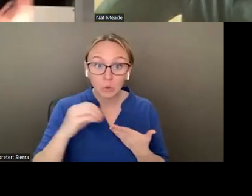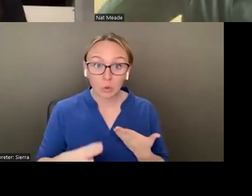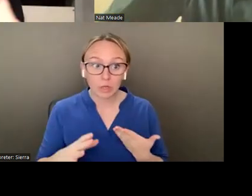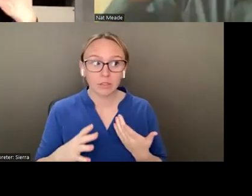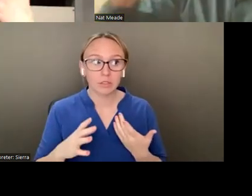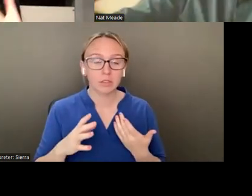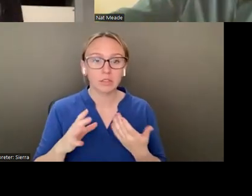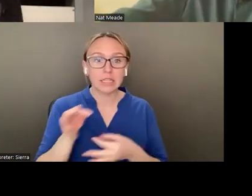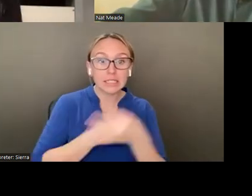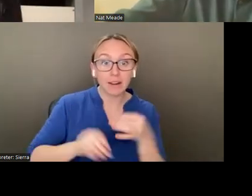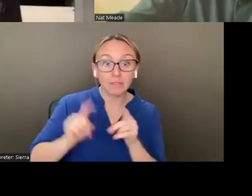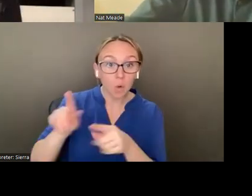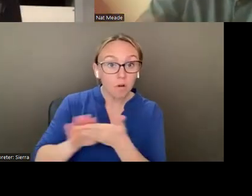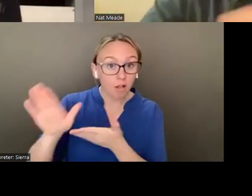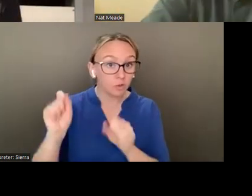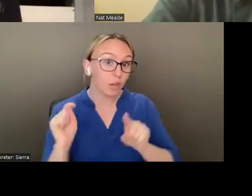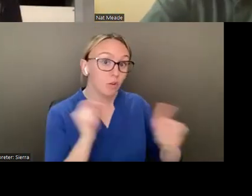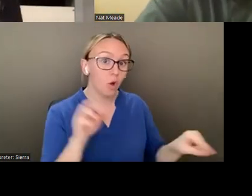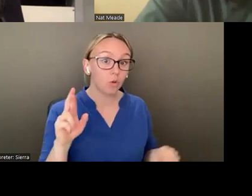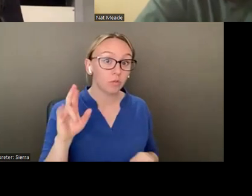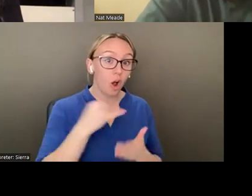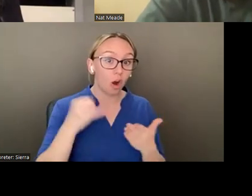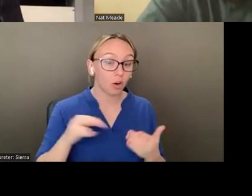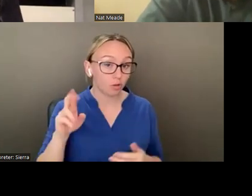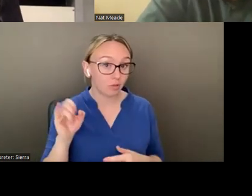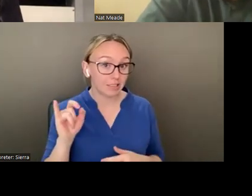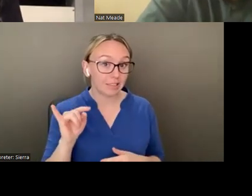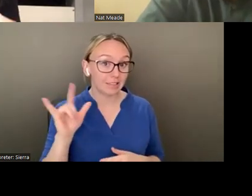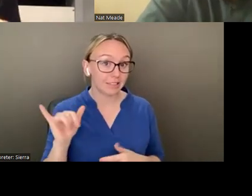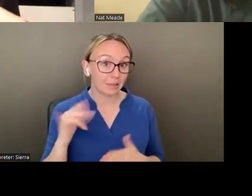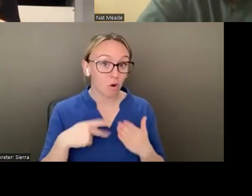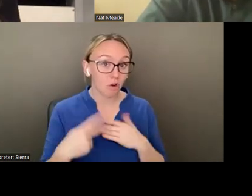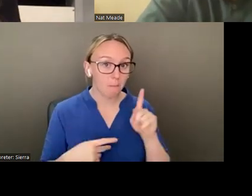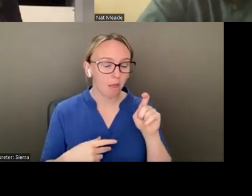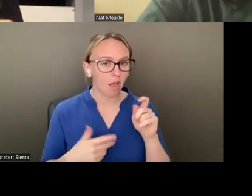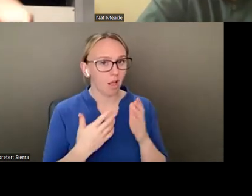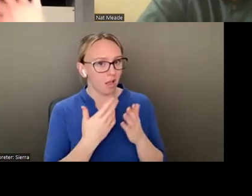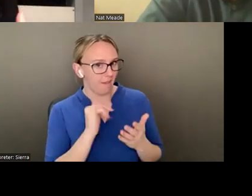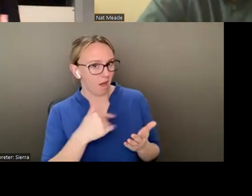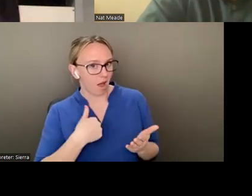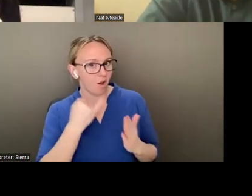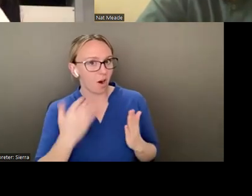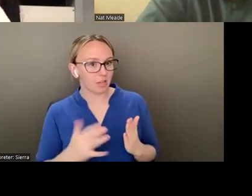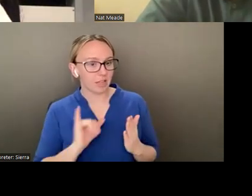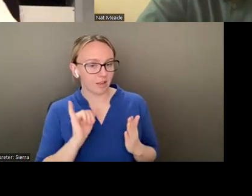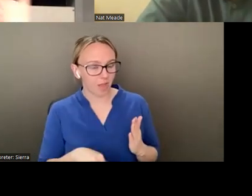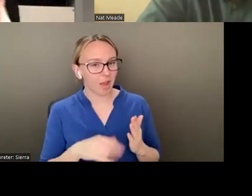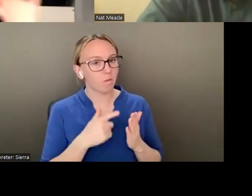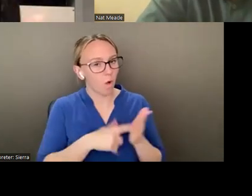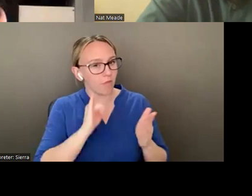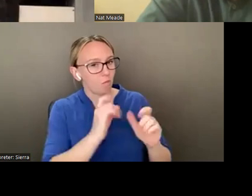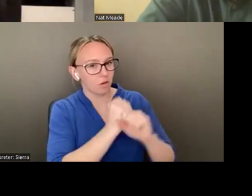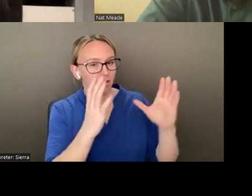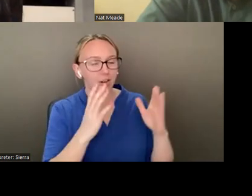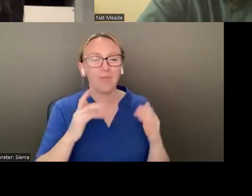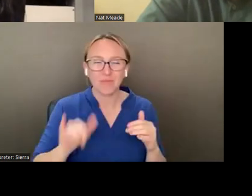just starting to think in really, really expansive, radical